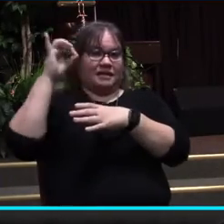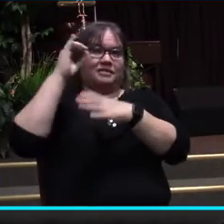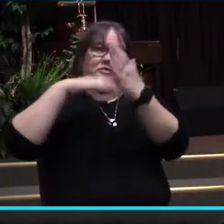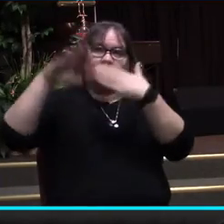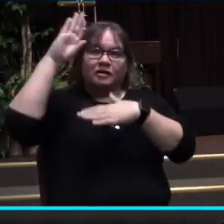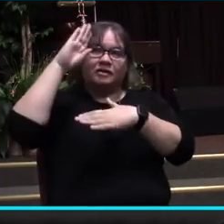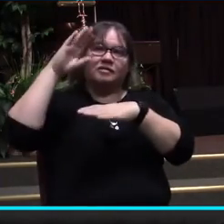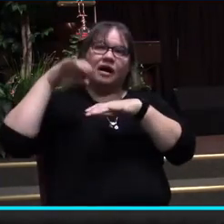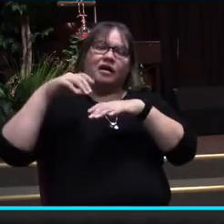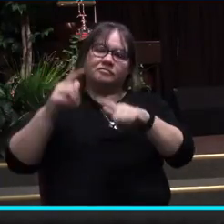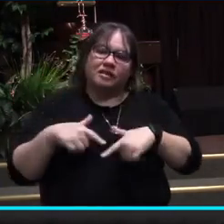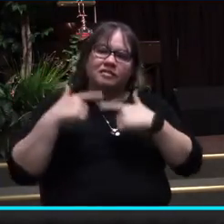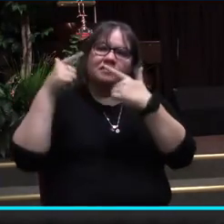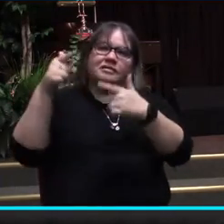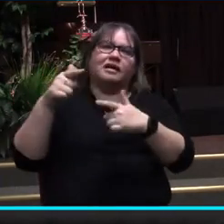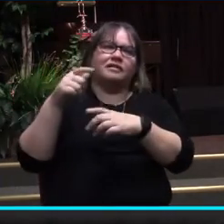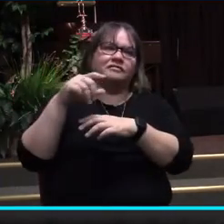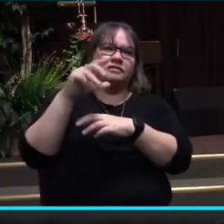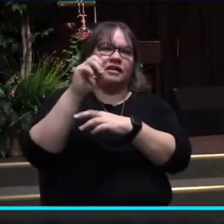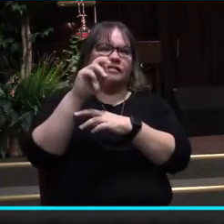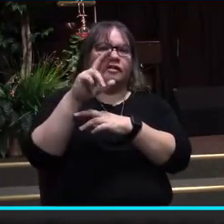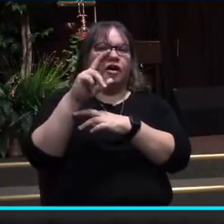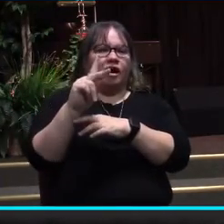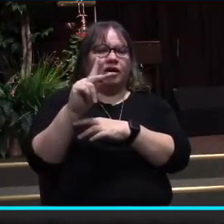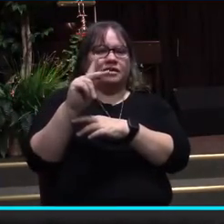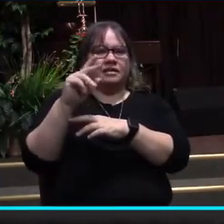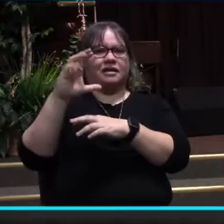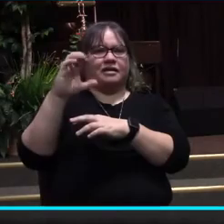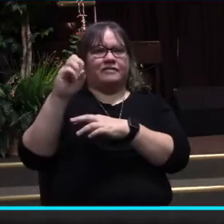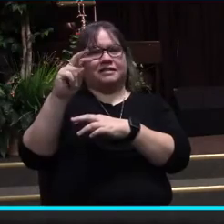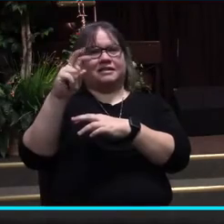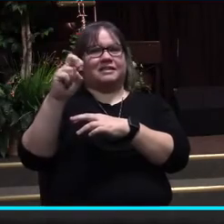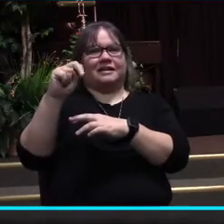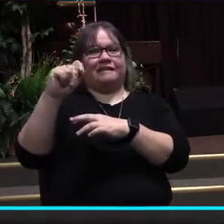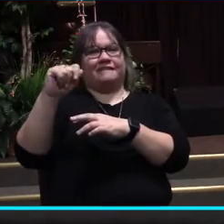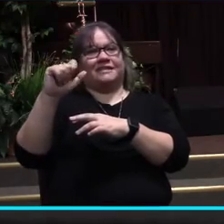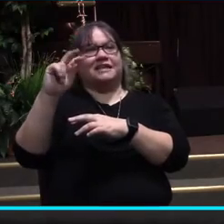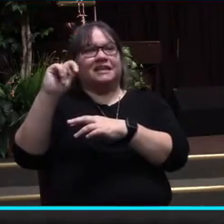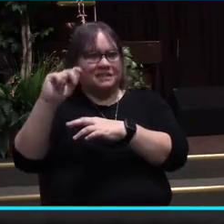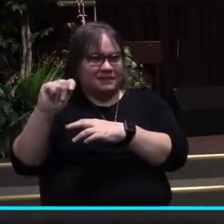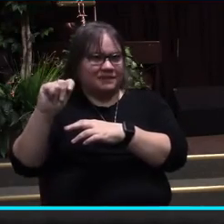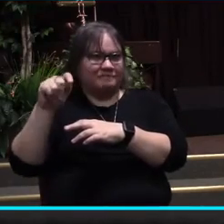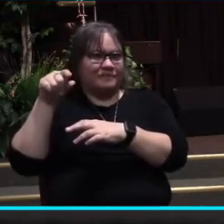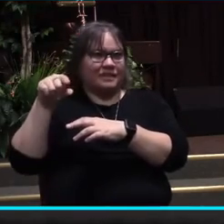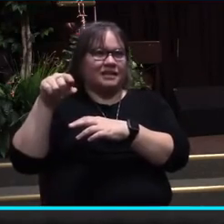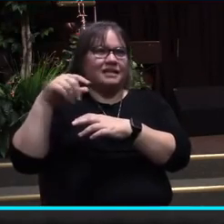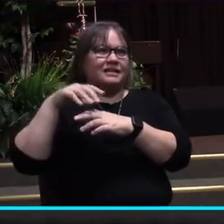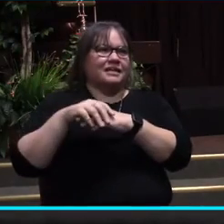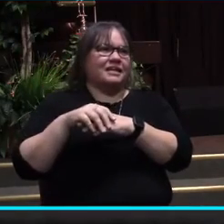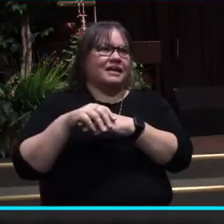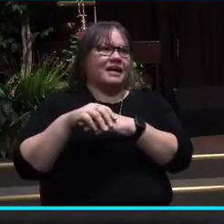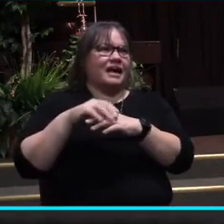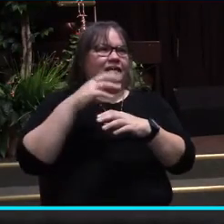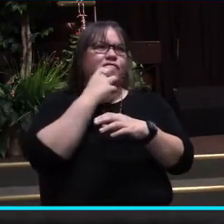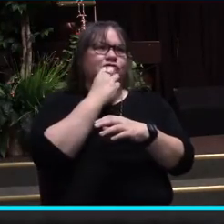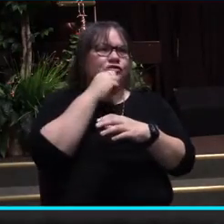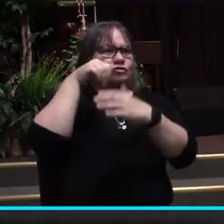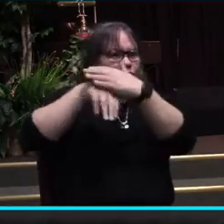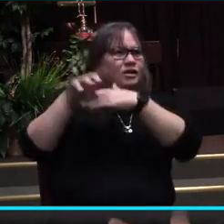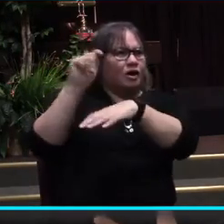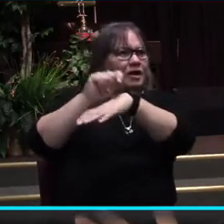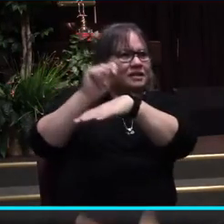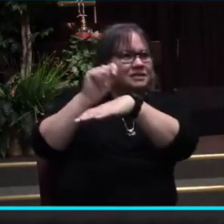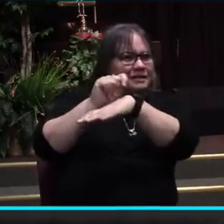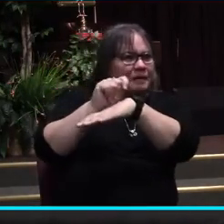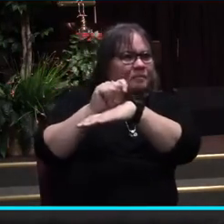dwelled in the Ark of the Covenant. You remember all of those stories. And the Jews would go into the temple with the